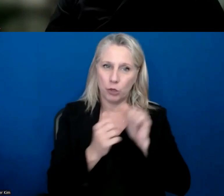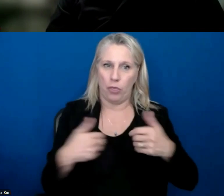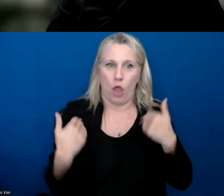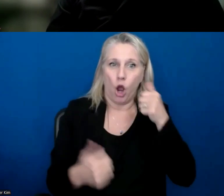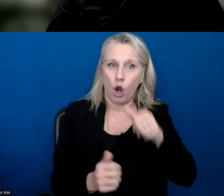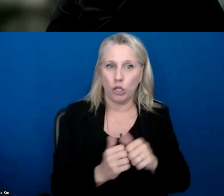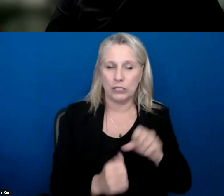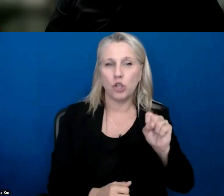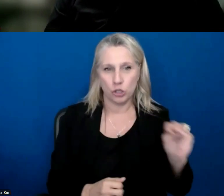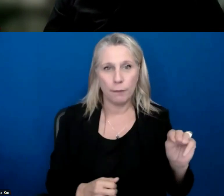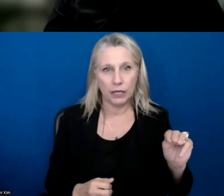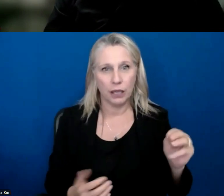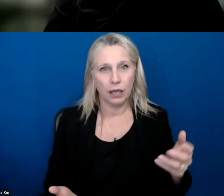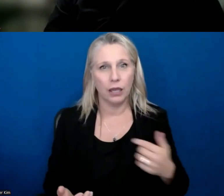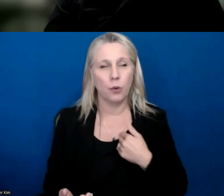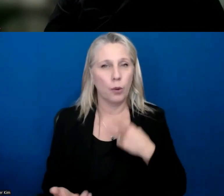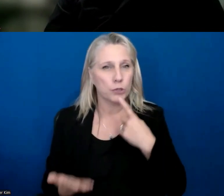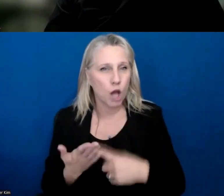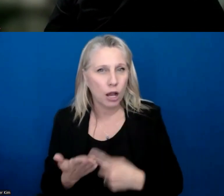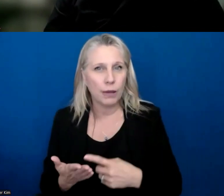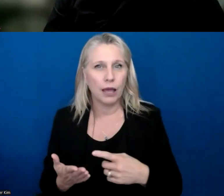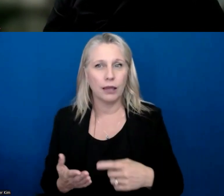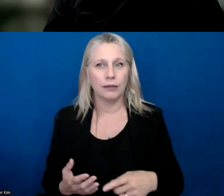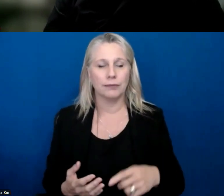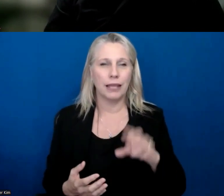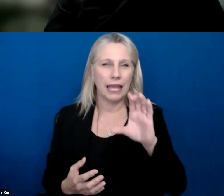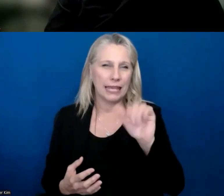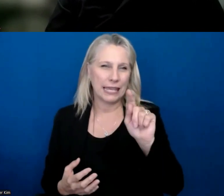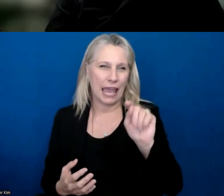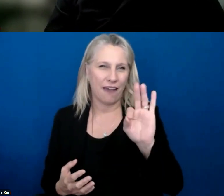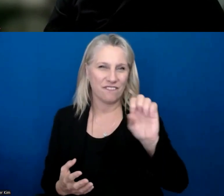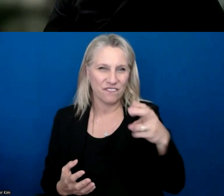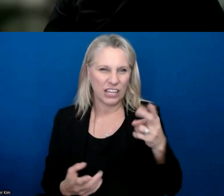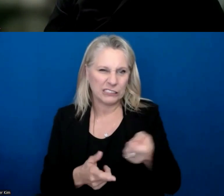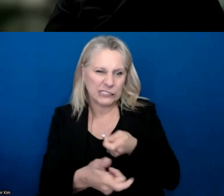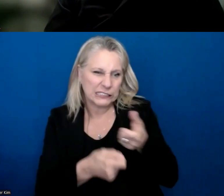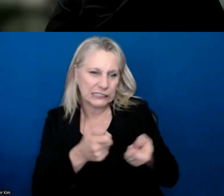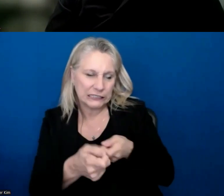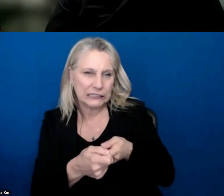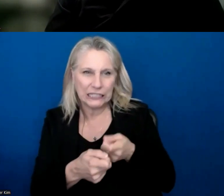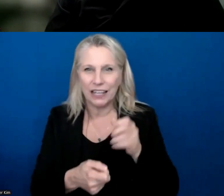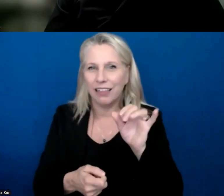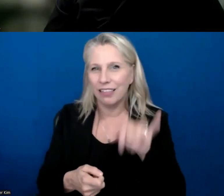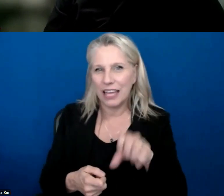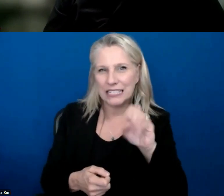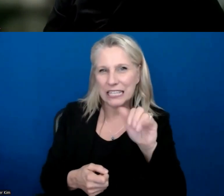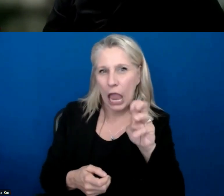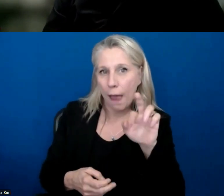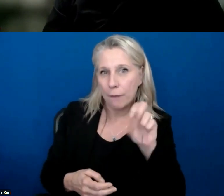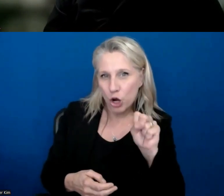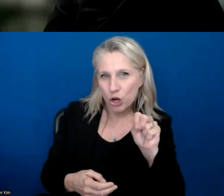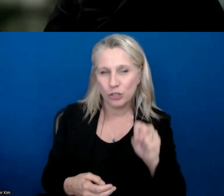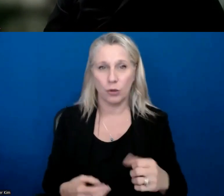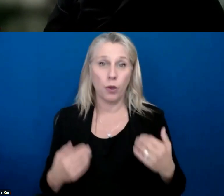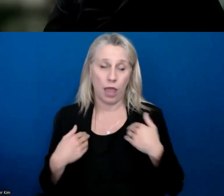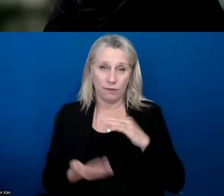social media, talk about, you know, catfishing and scammers. And, um, we have a school here